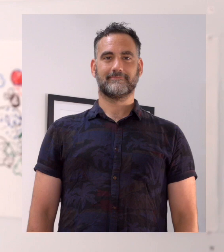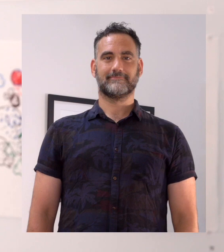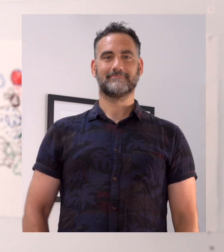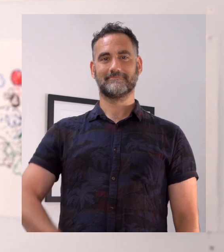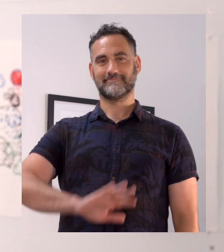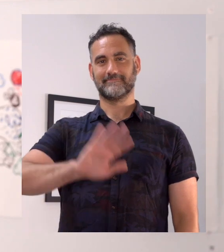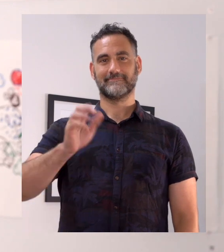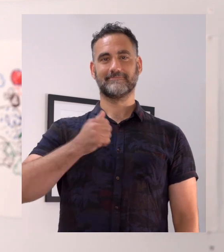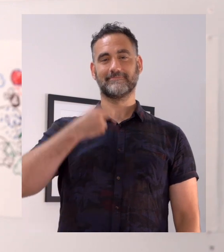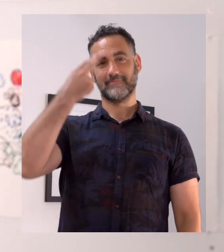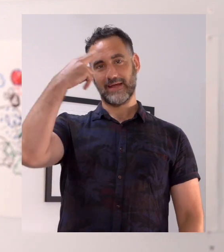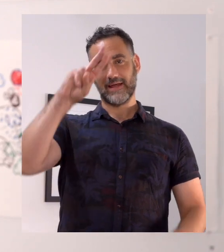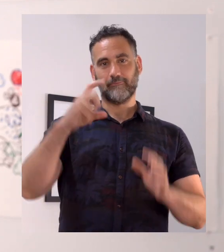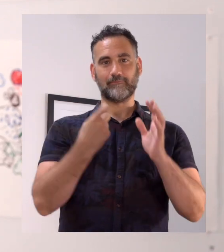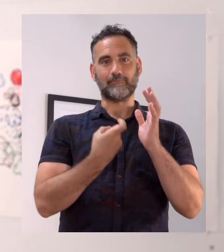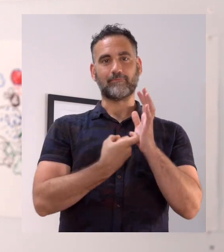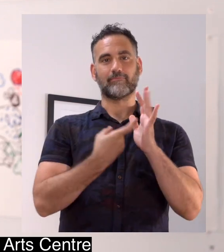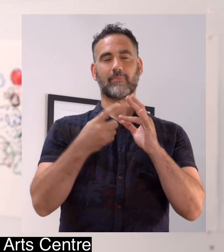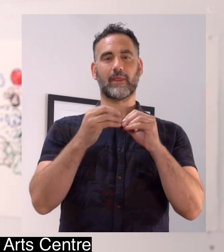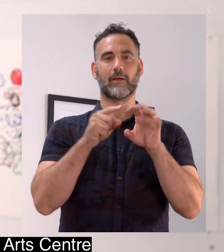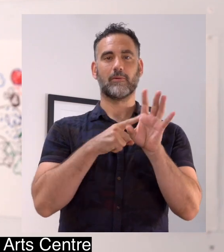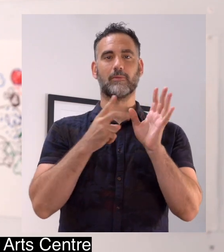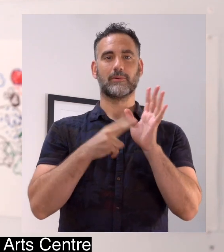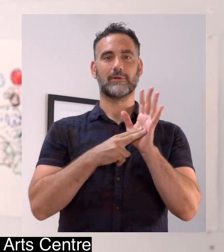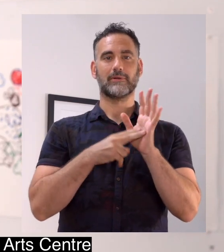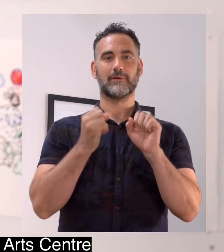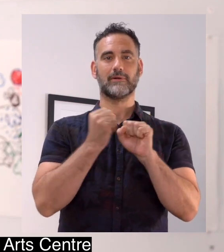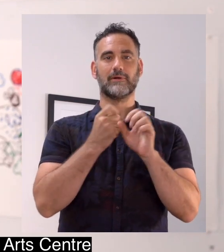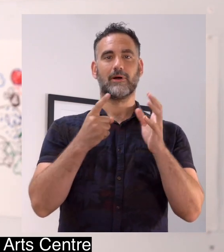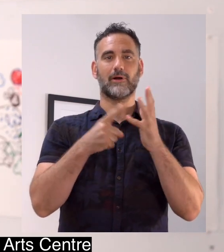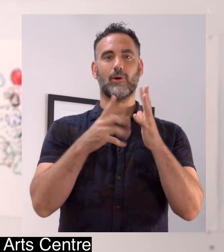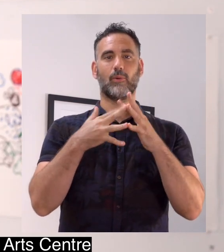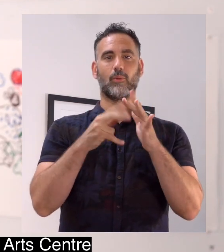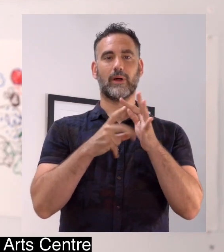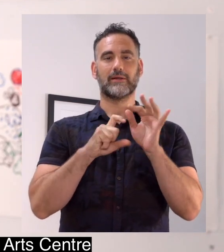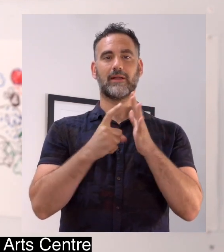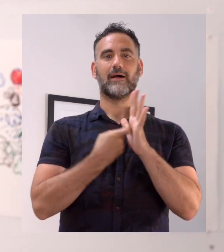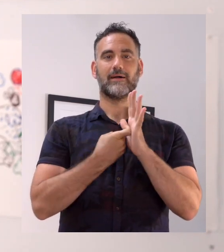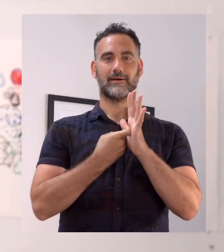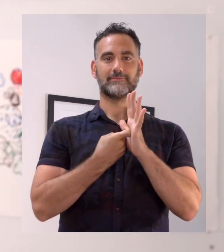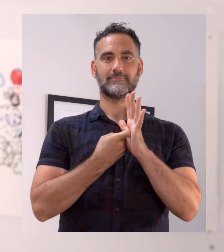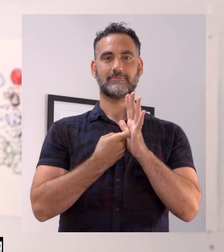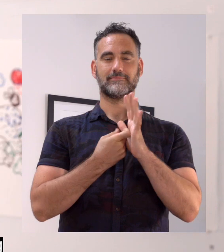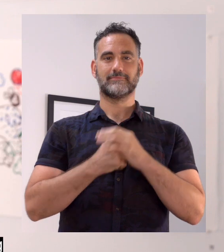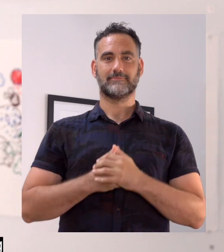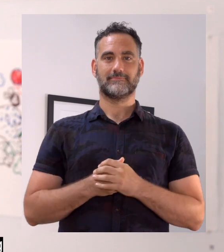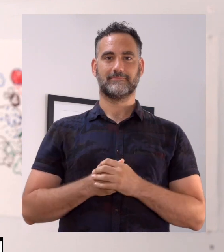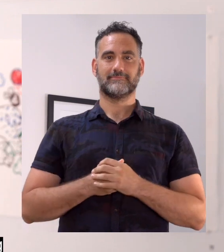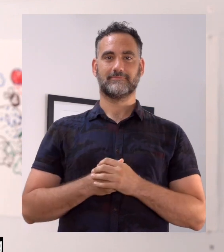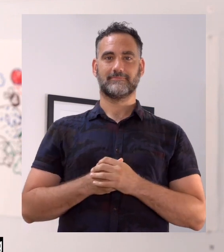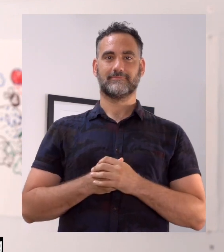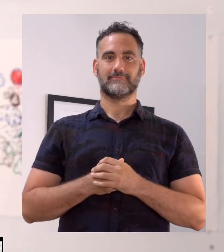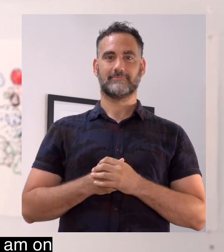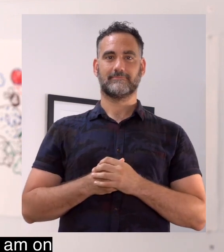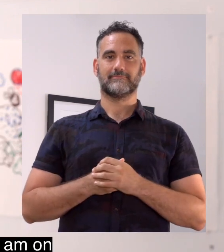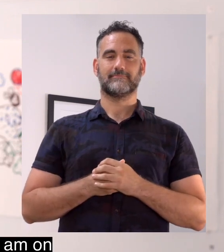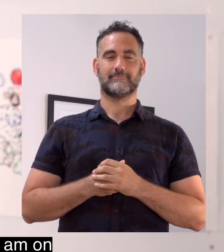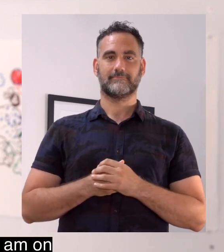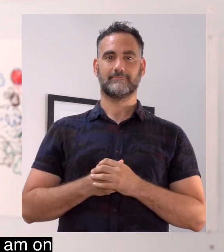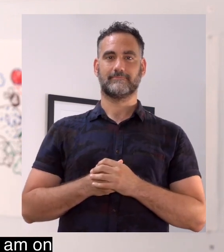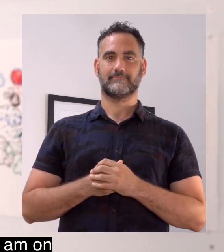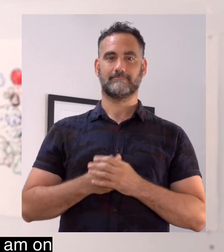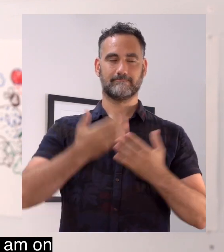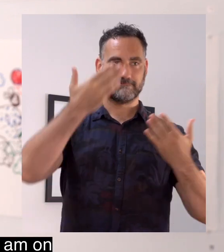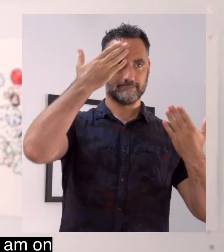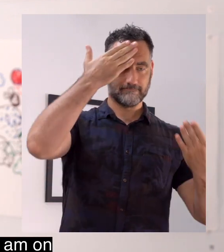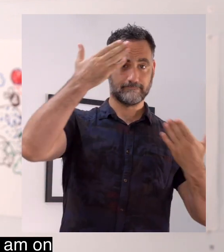Hi, my name is Robin Gawenda, Executive Director at Footscray Community Arts Centre. I'd like to start by acknowledging the traditional